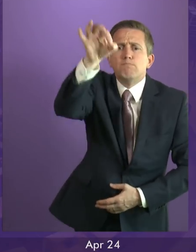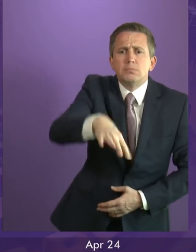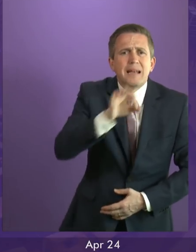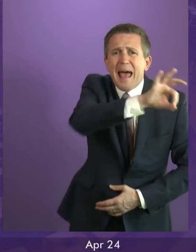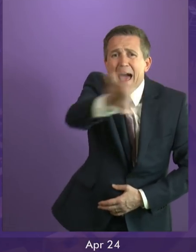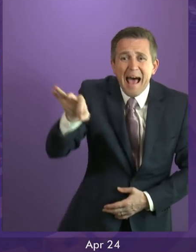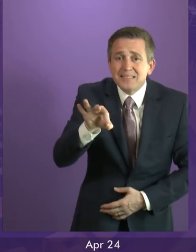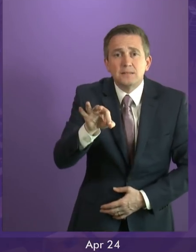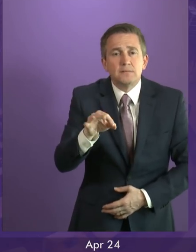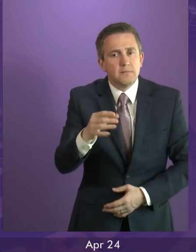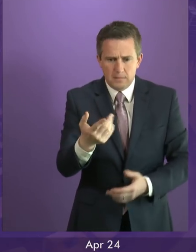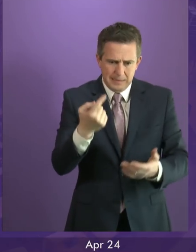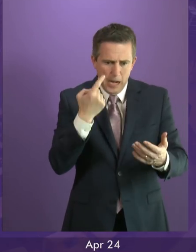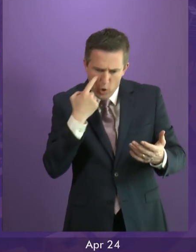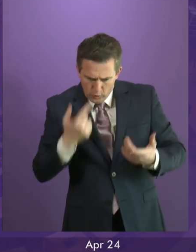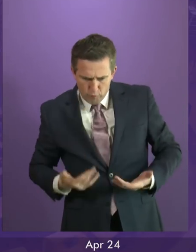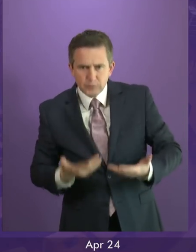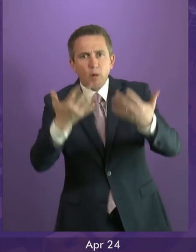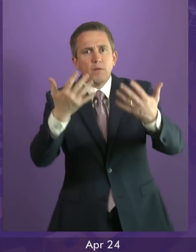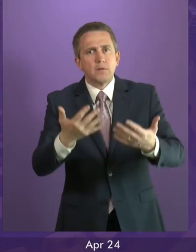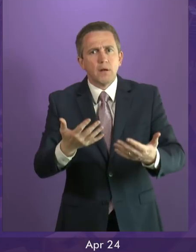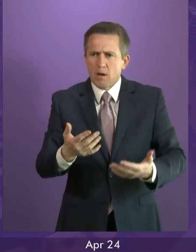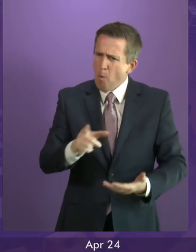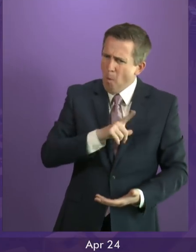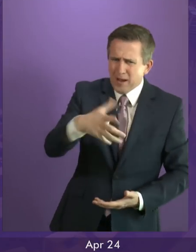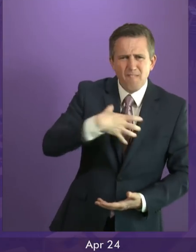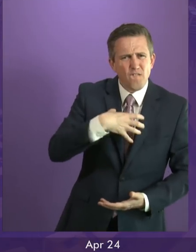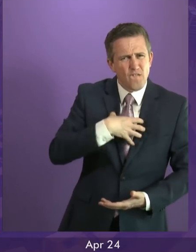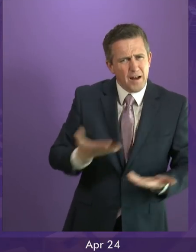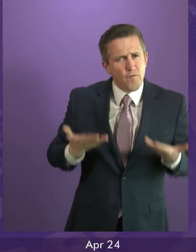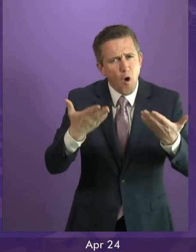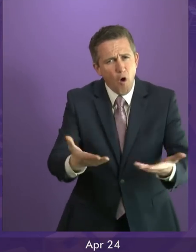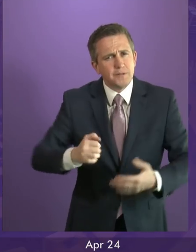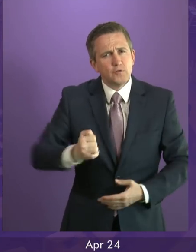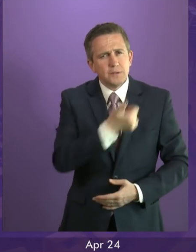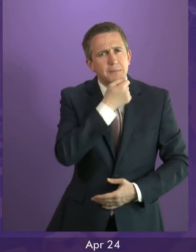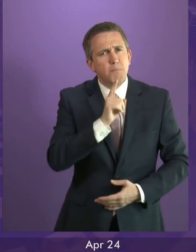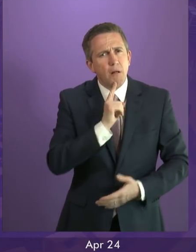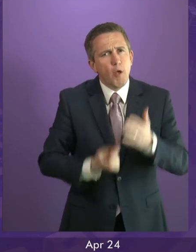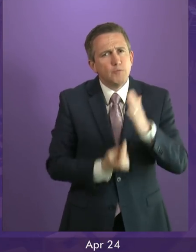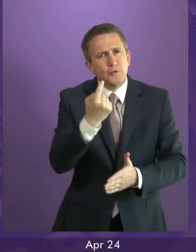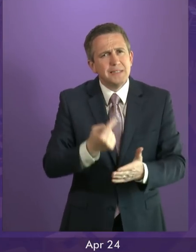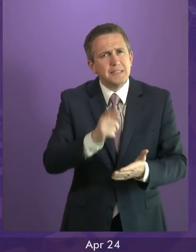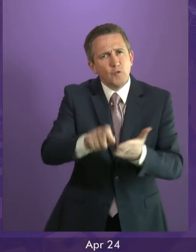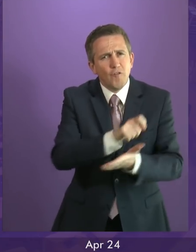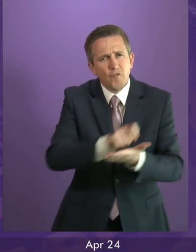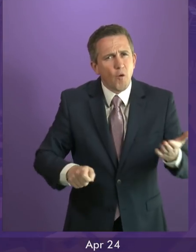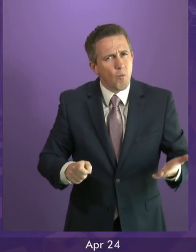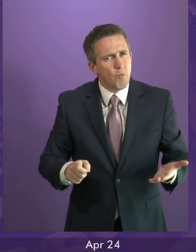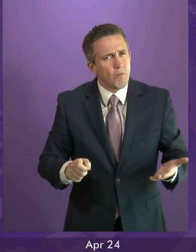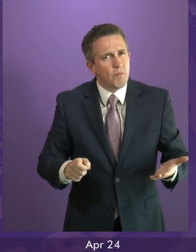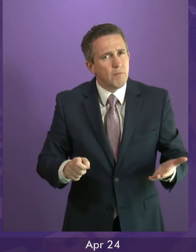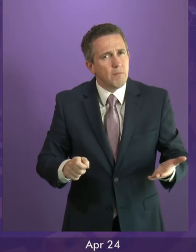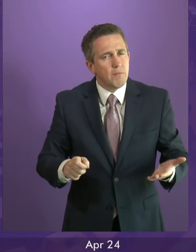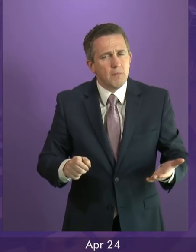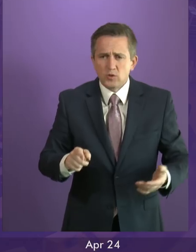That really, that really is the question. Let the Scottish people decide. And if that